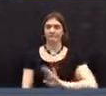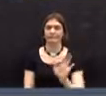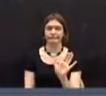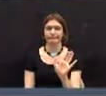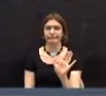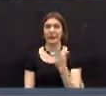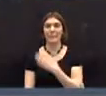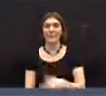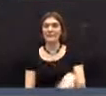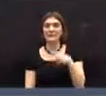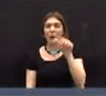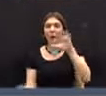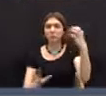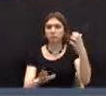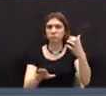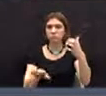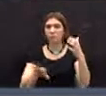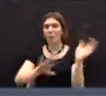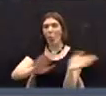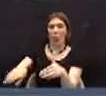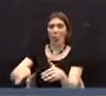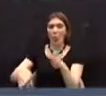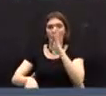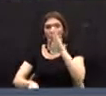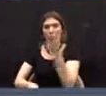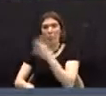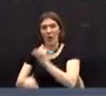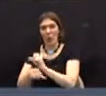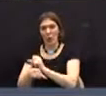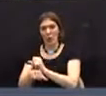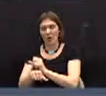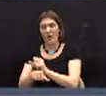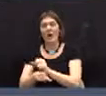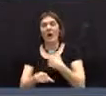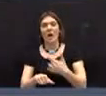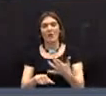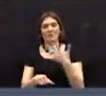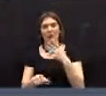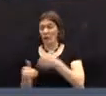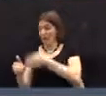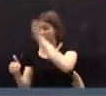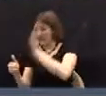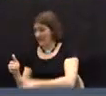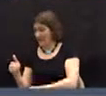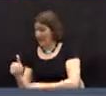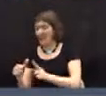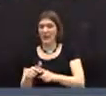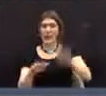the work that's been done on a much-needed project that's going to take more discussion by the town of Brattleboro